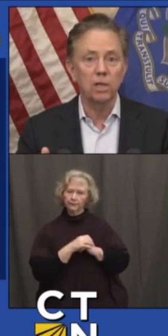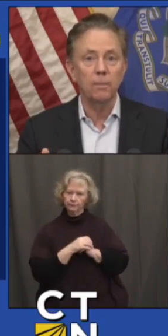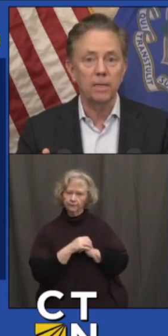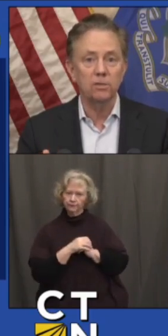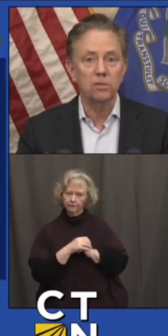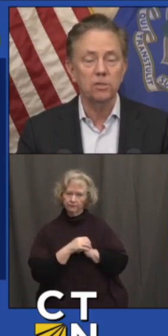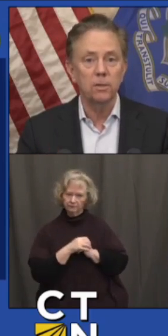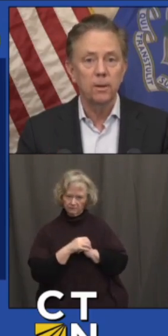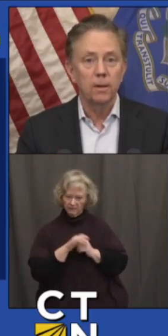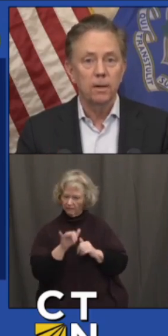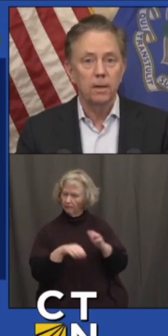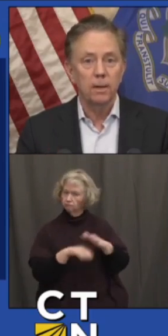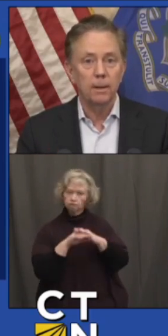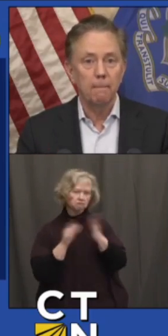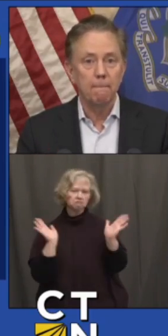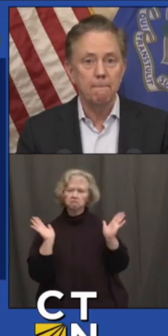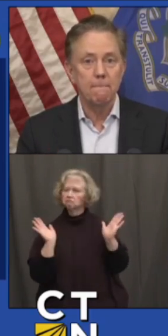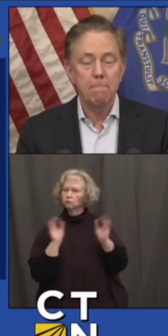those limits.